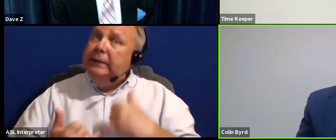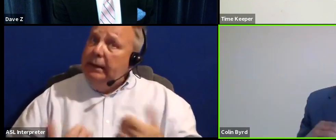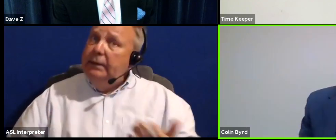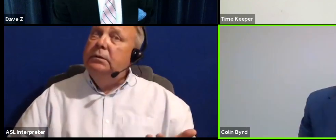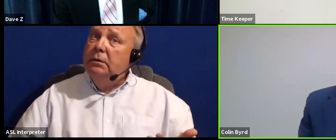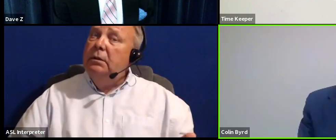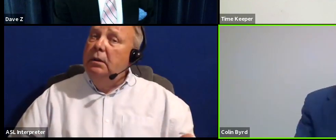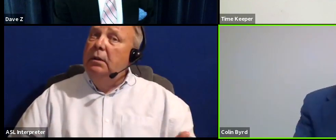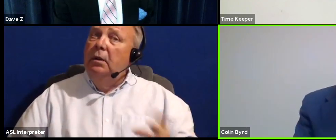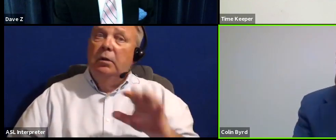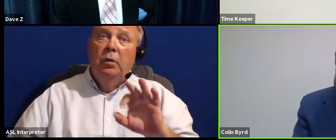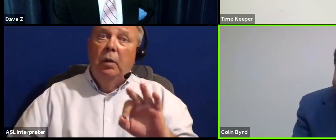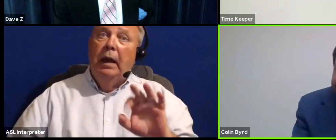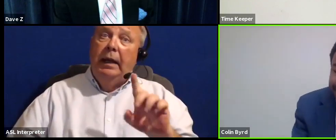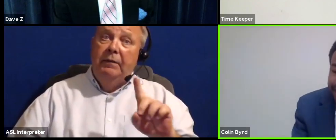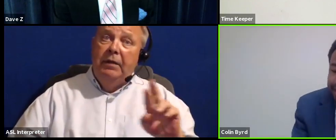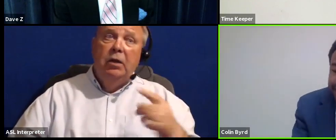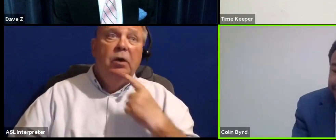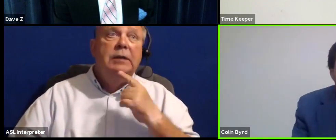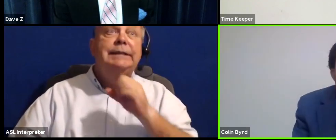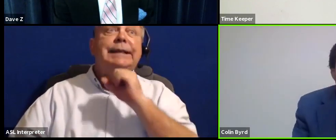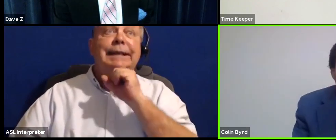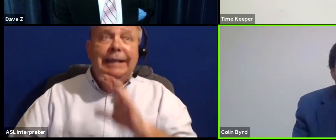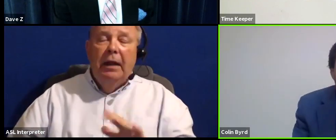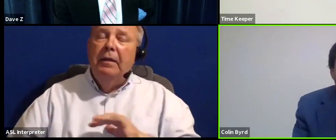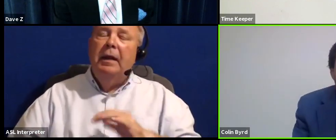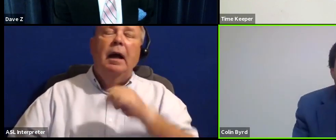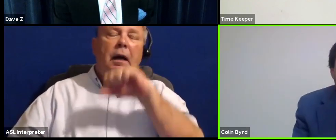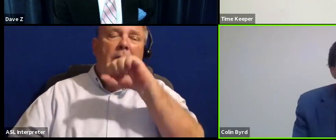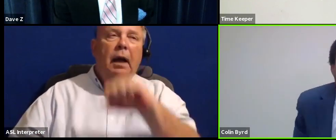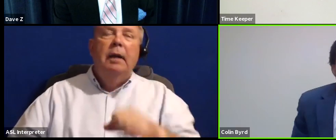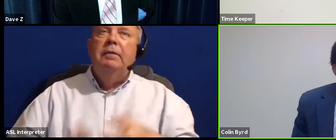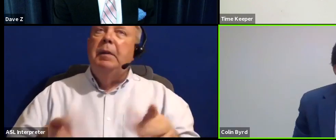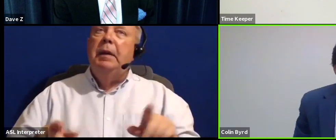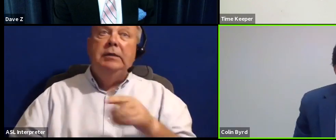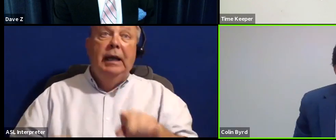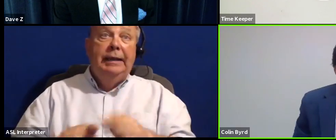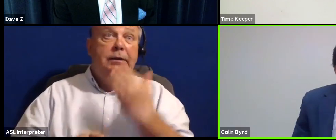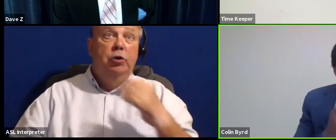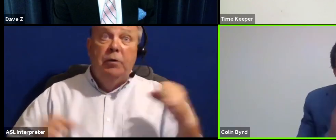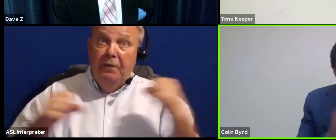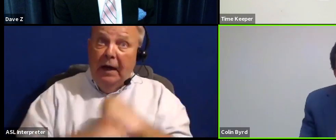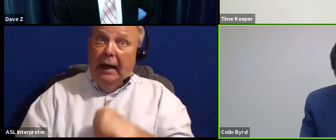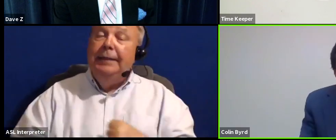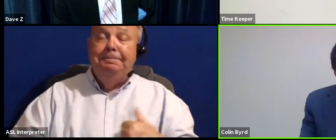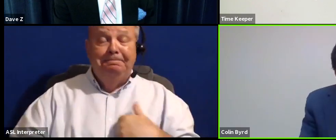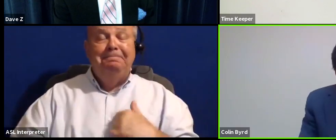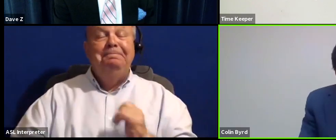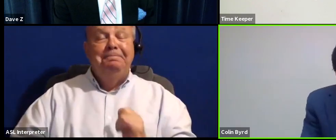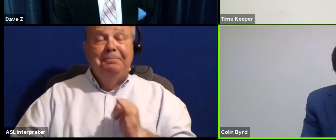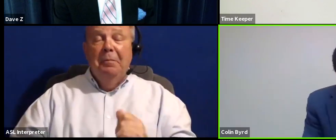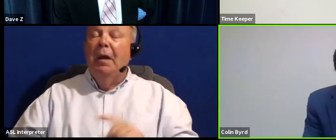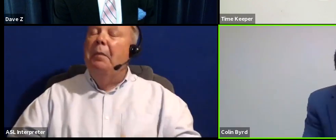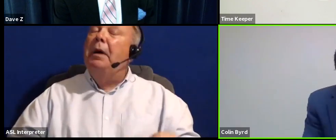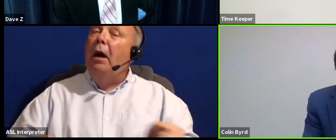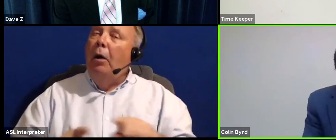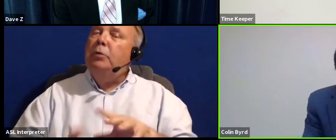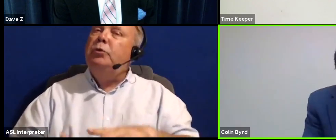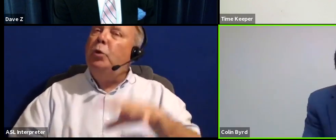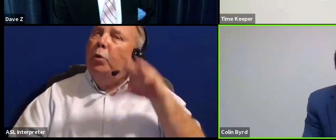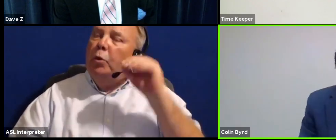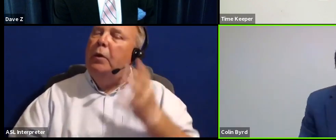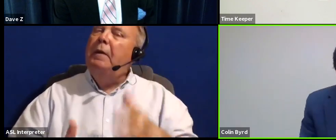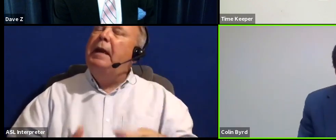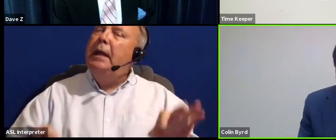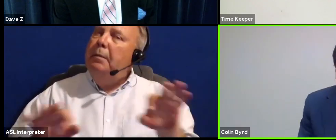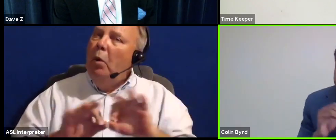You know, FDR said, there's nothing I love as much as a good fight. And you know, there's some of that in me. But I've also learned the importance of